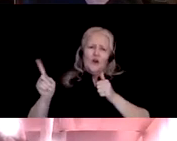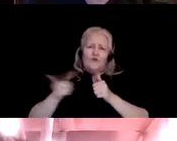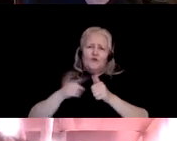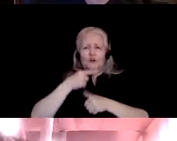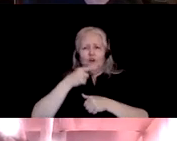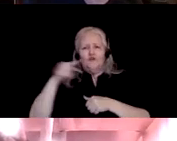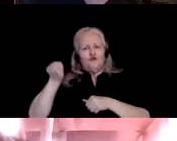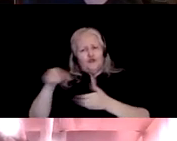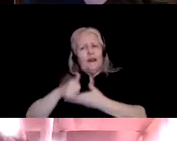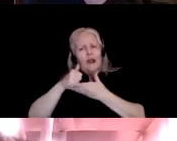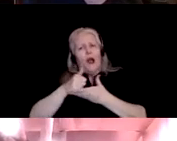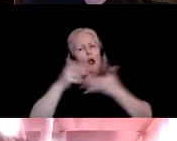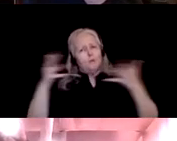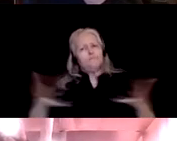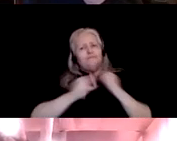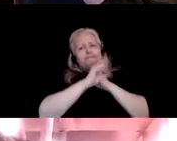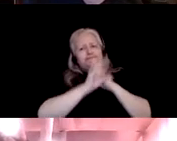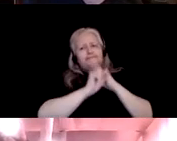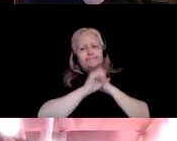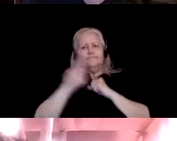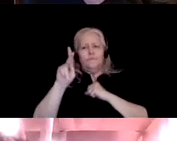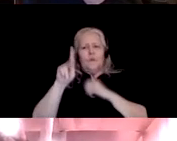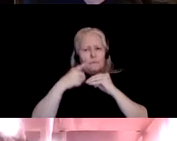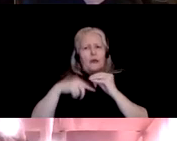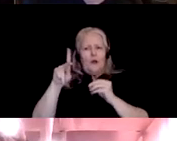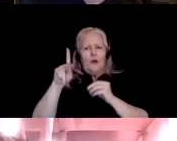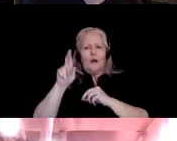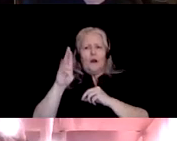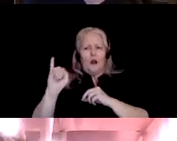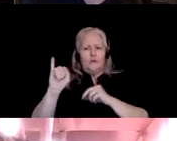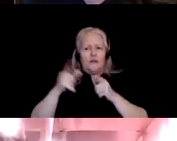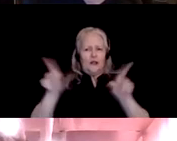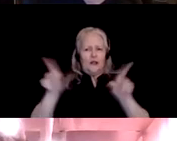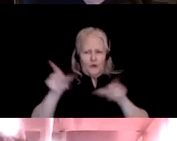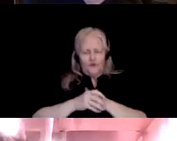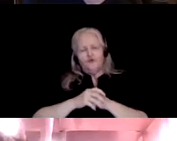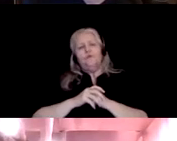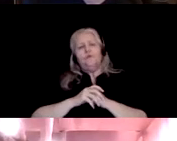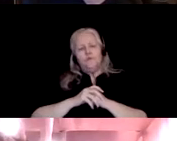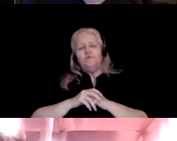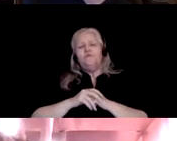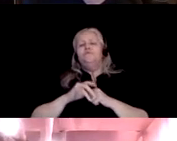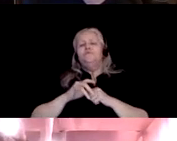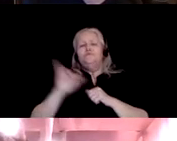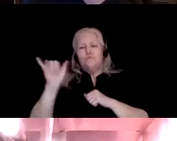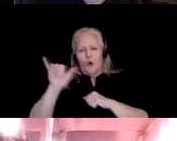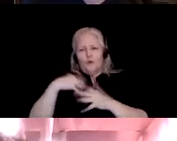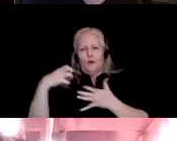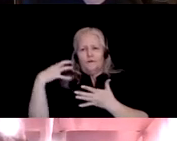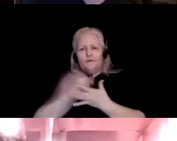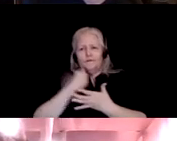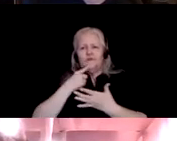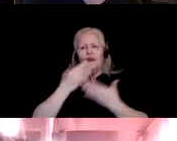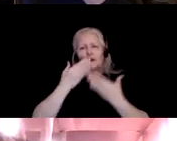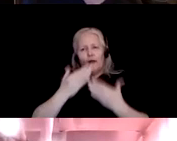language through her thesis. I would also like to take this time to thank a few more